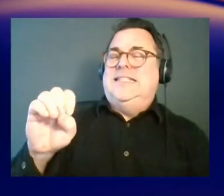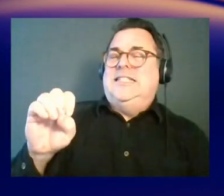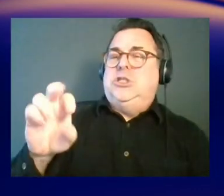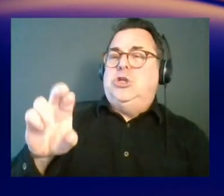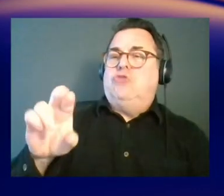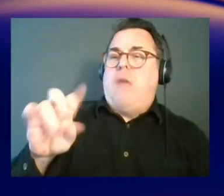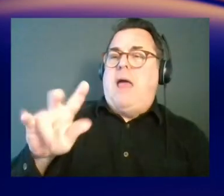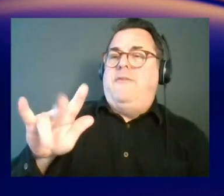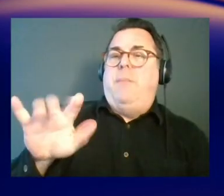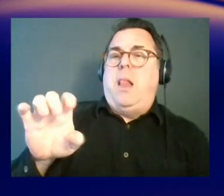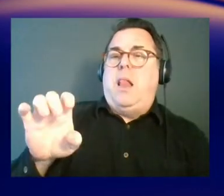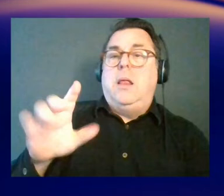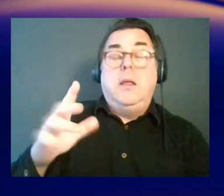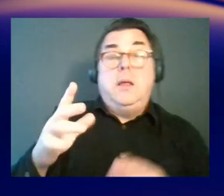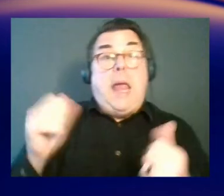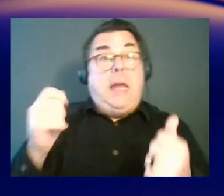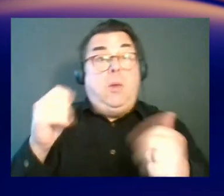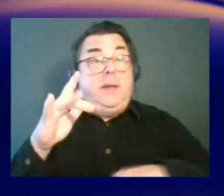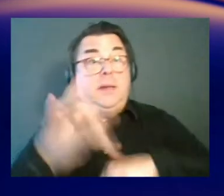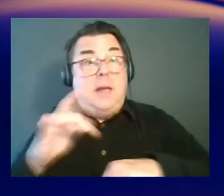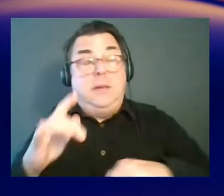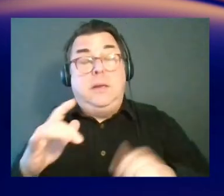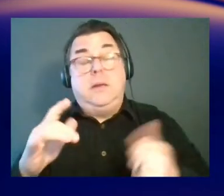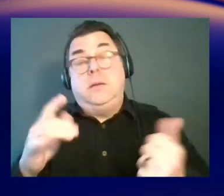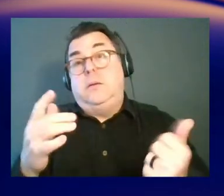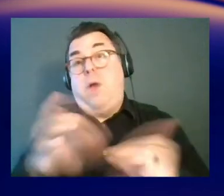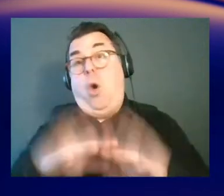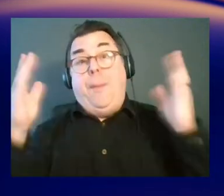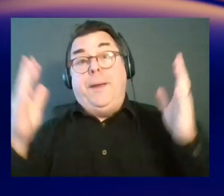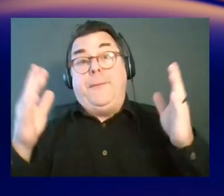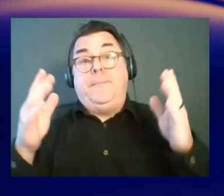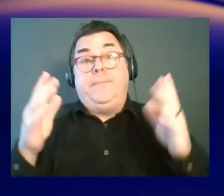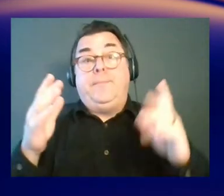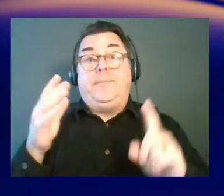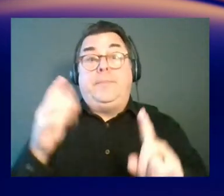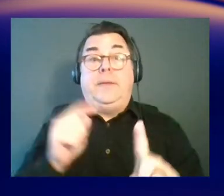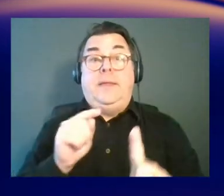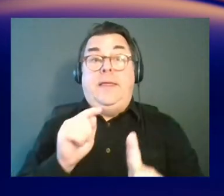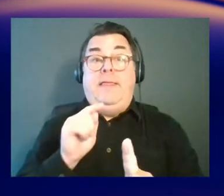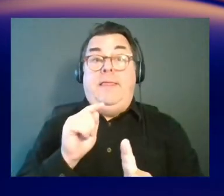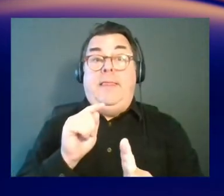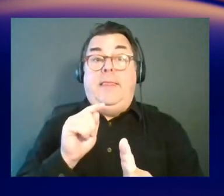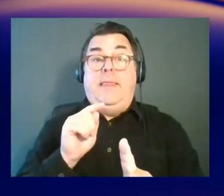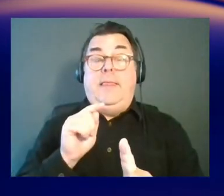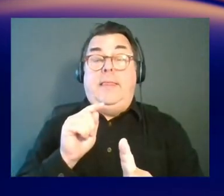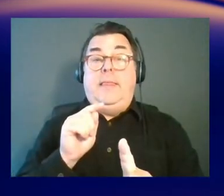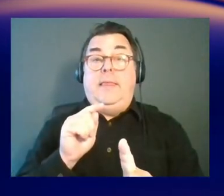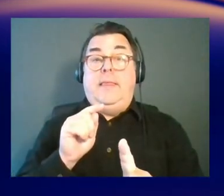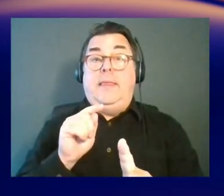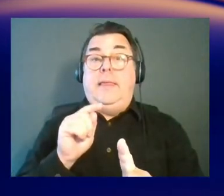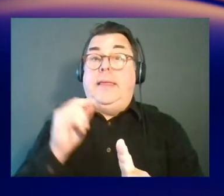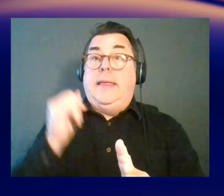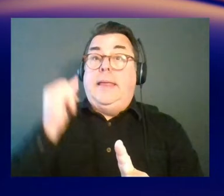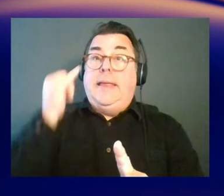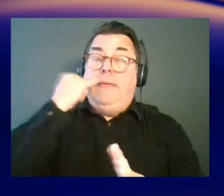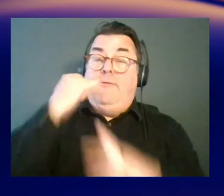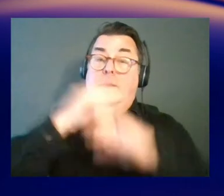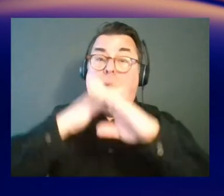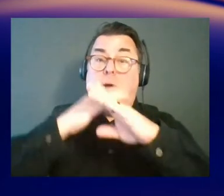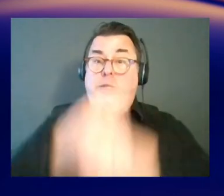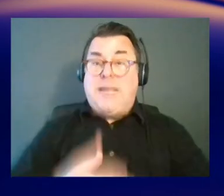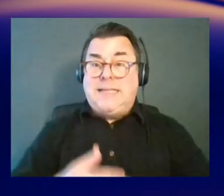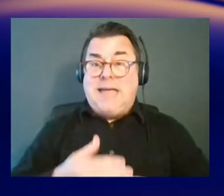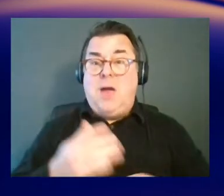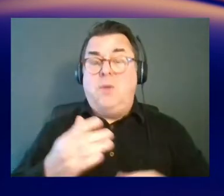can get to the data. And if you make that barrier to entry easier by either